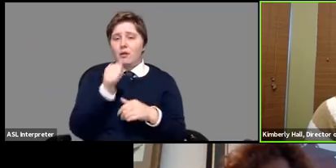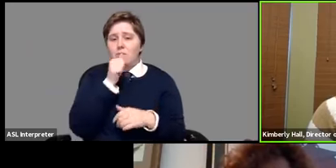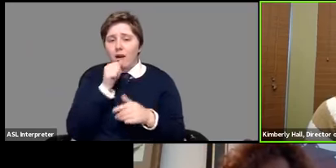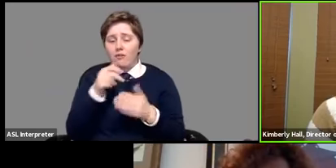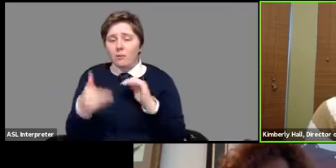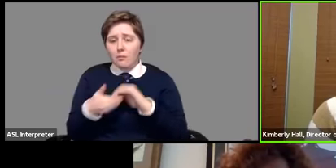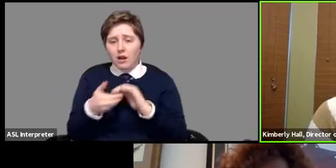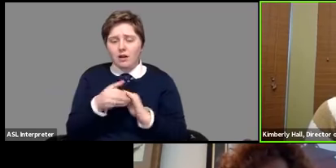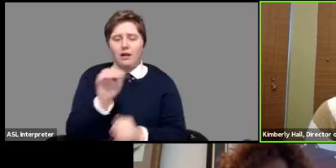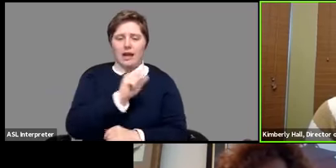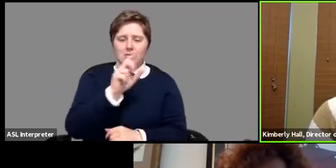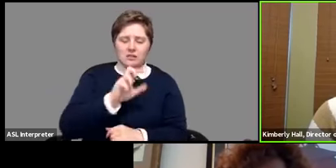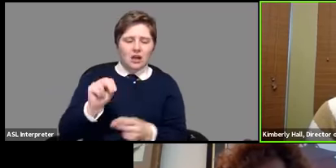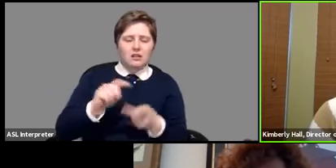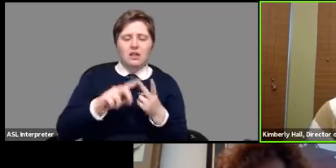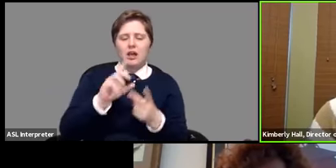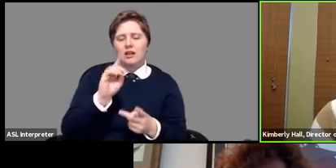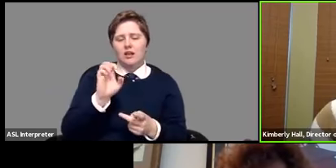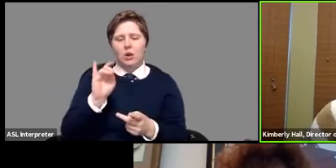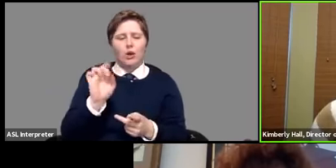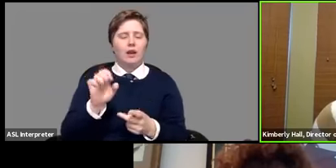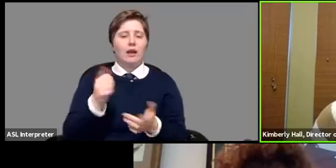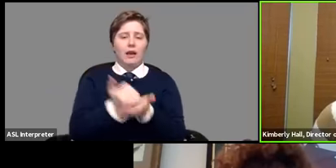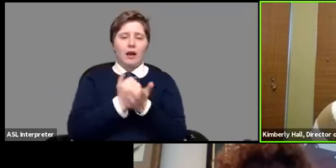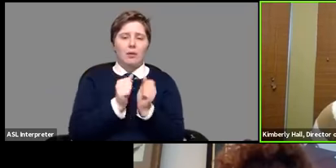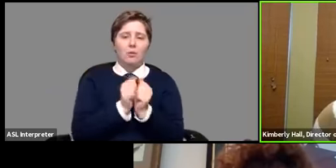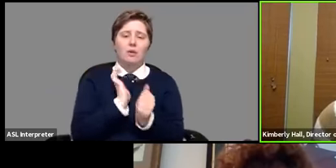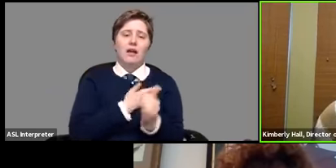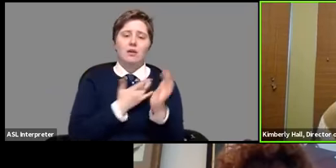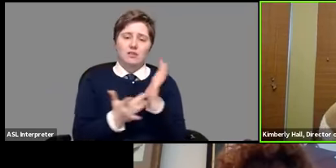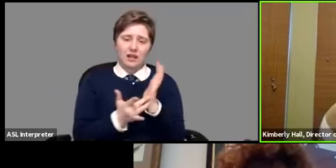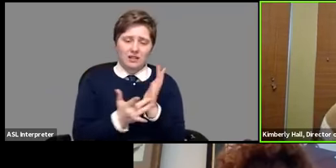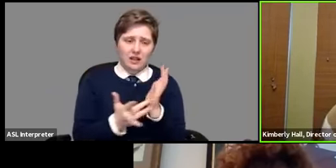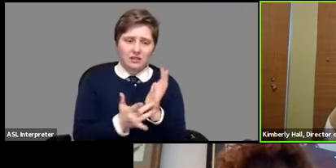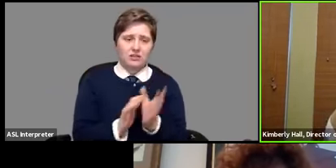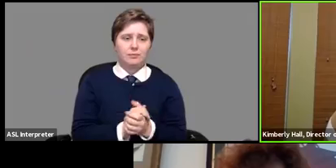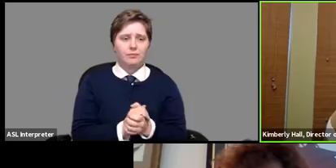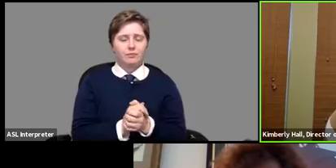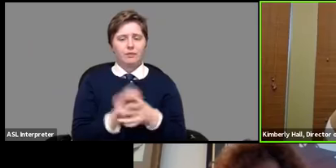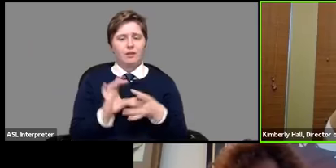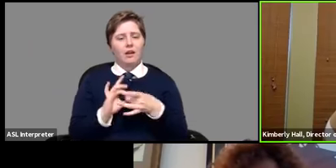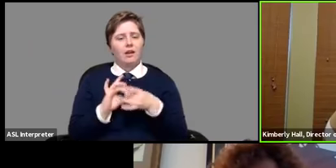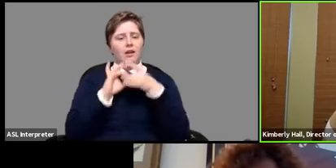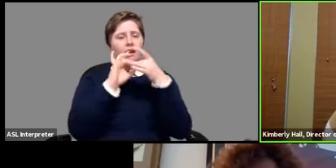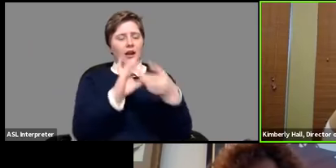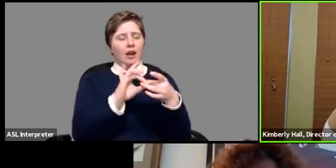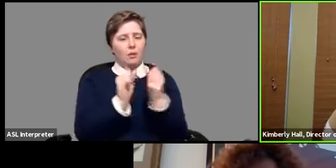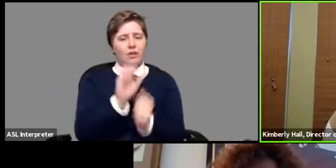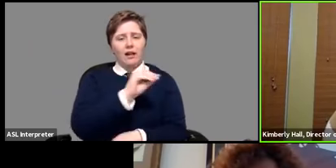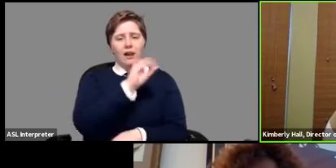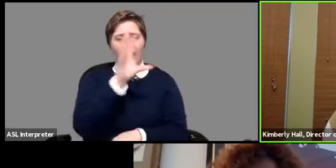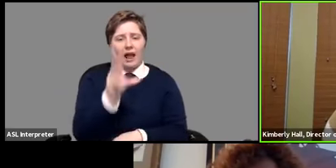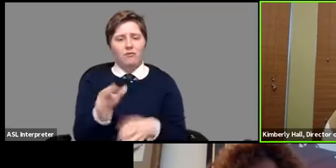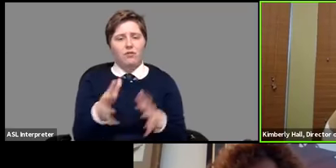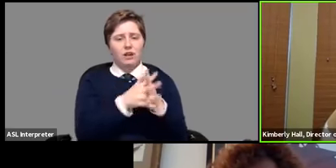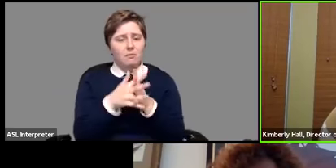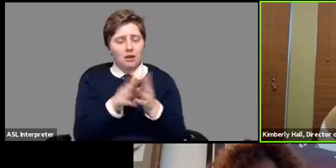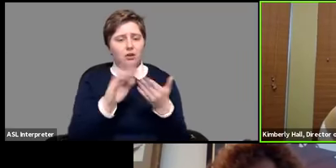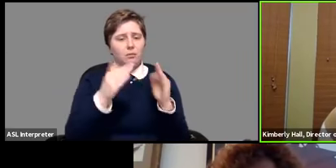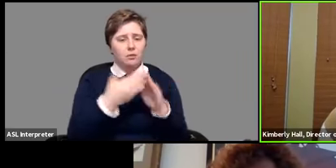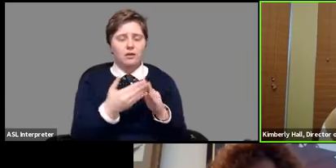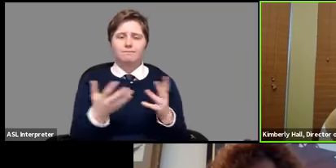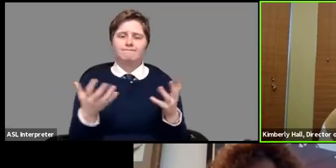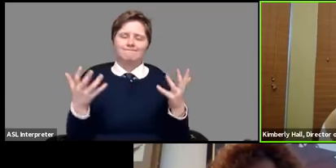deloitte etc that are helping us with our technology as it pertains to the african-american community we